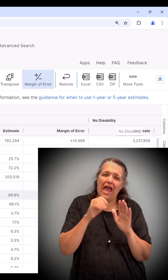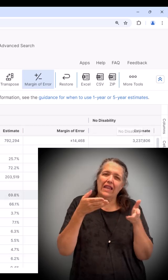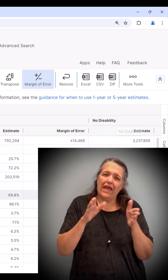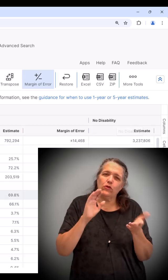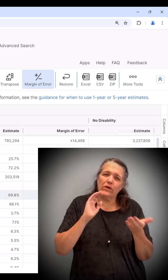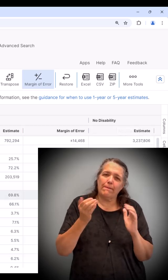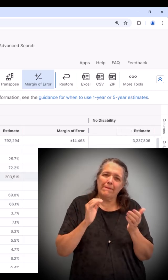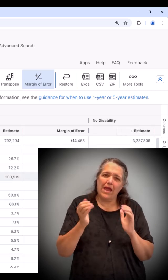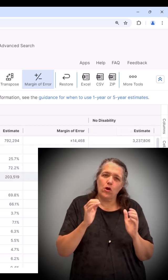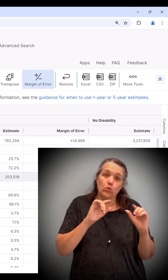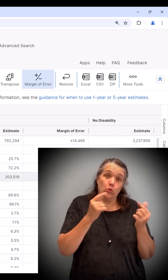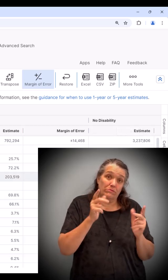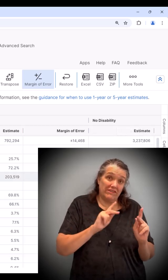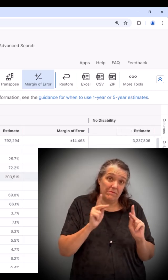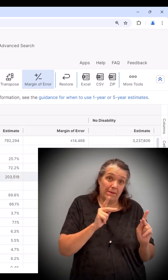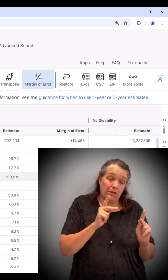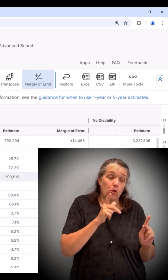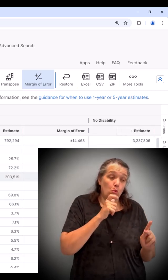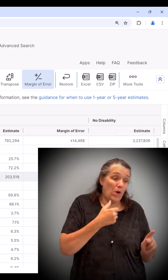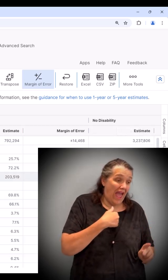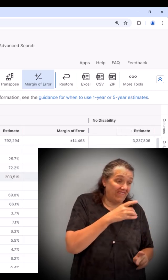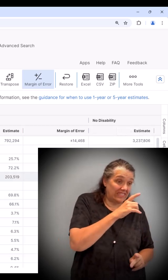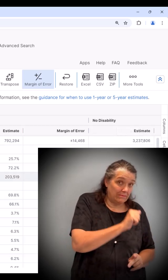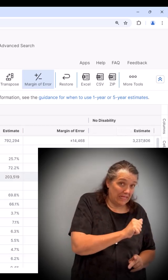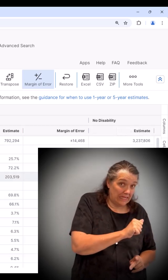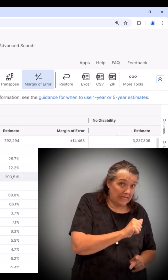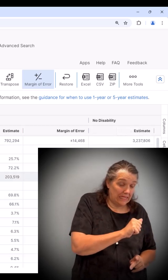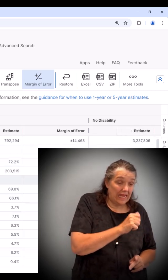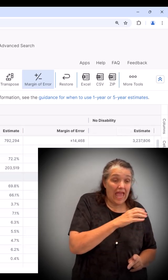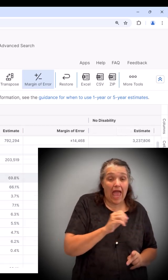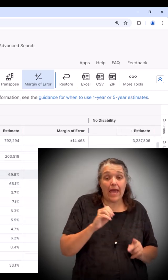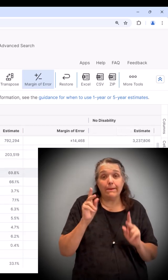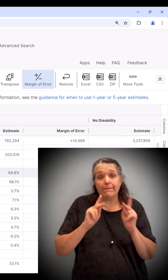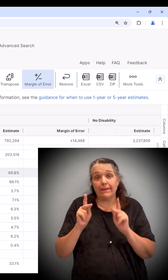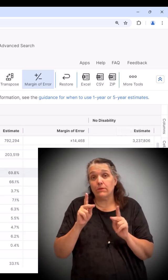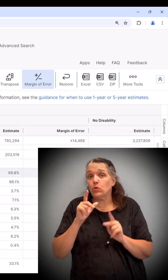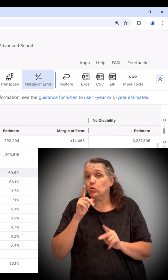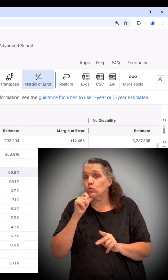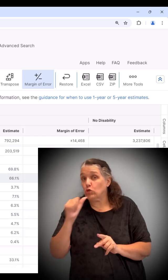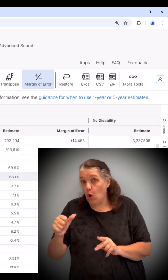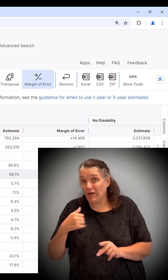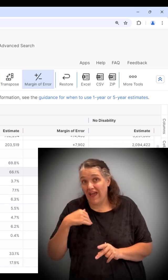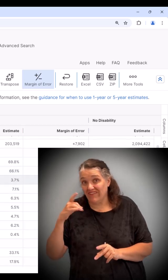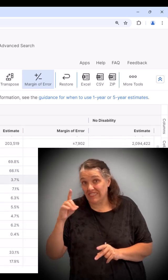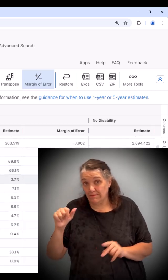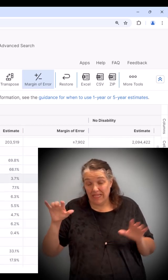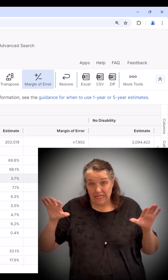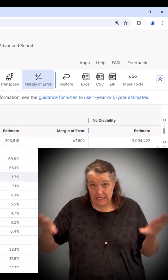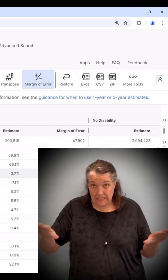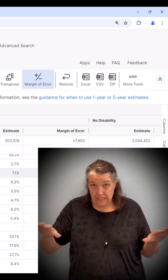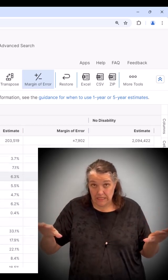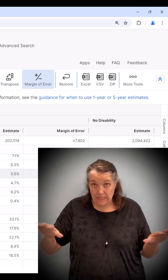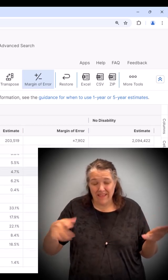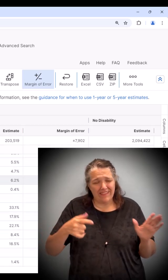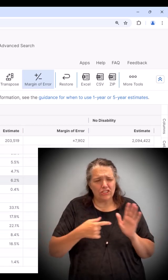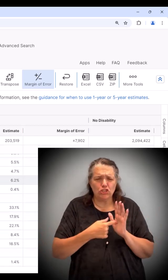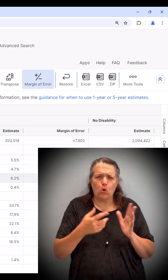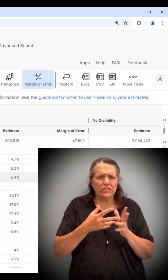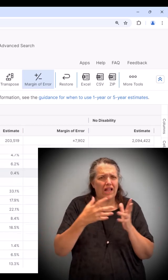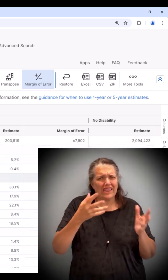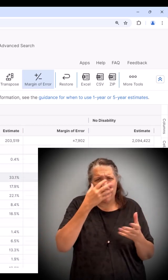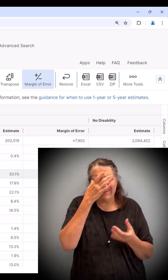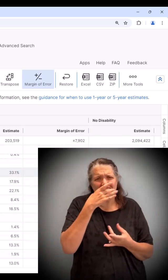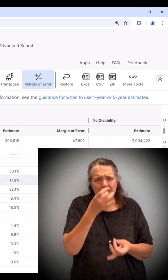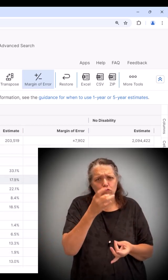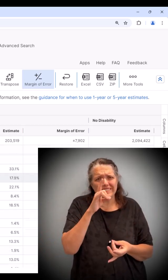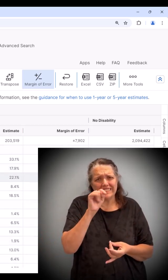population. This table has a wealth of interesting data such as counts and percents on income and employment